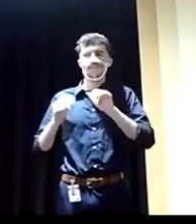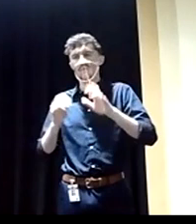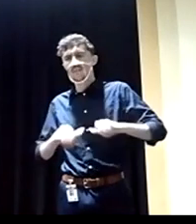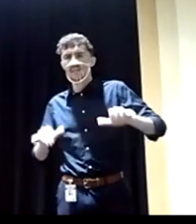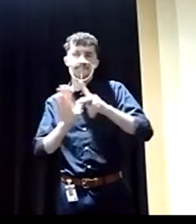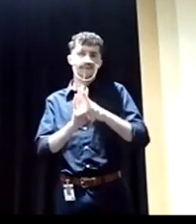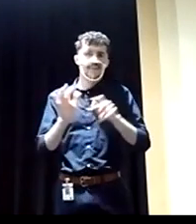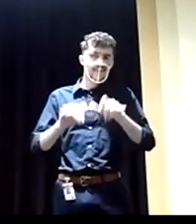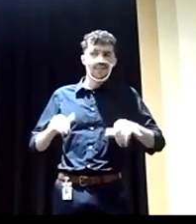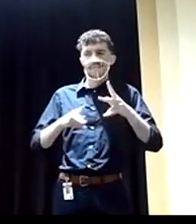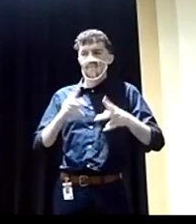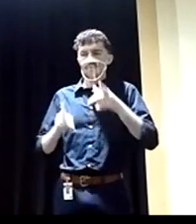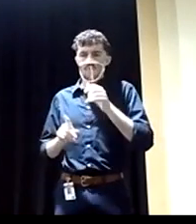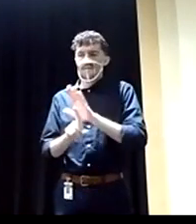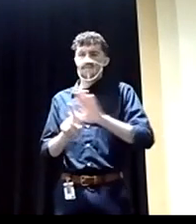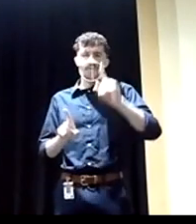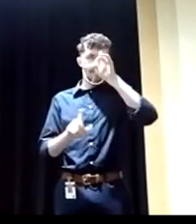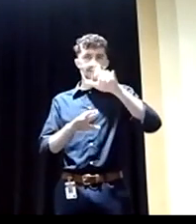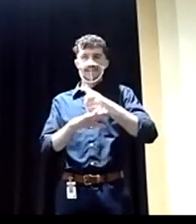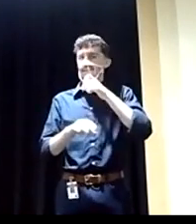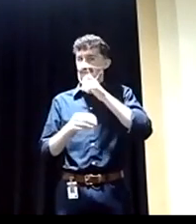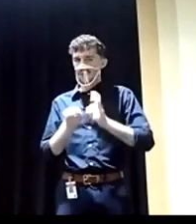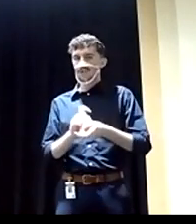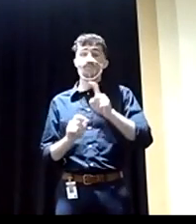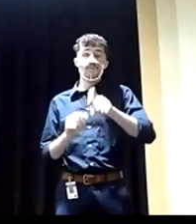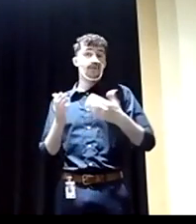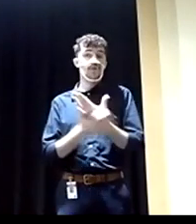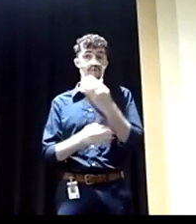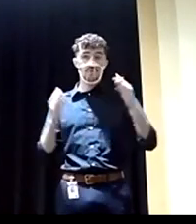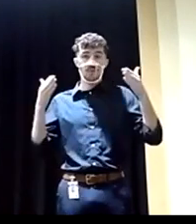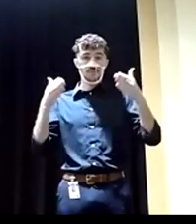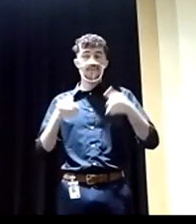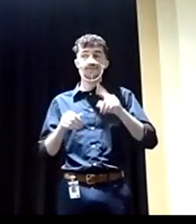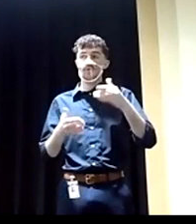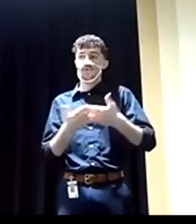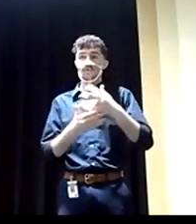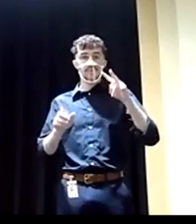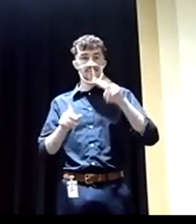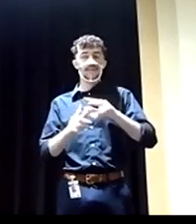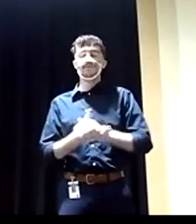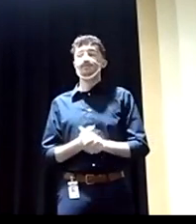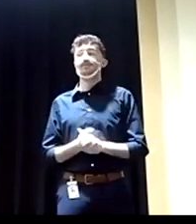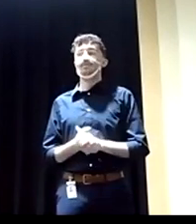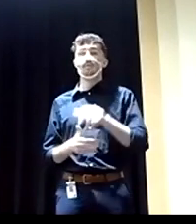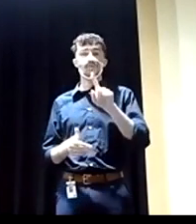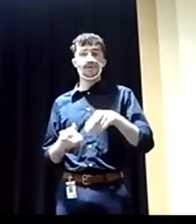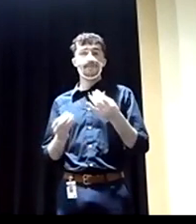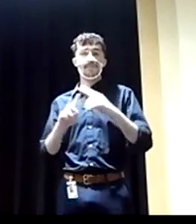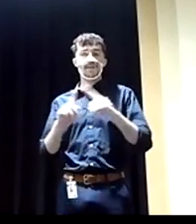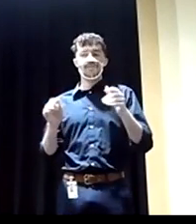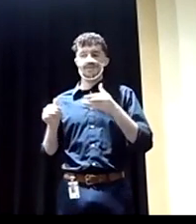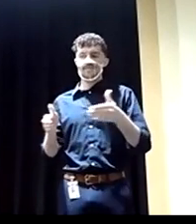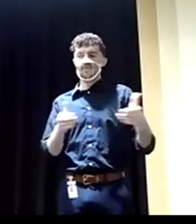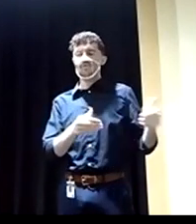who are in the same frame of mind. We need new leadership, term limits, multiple different avenues